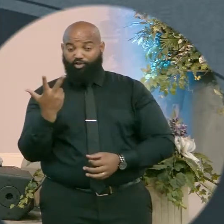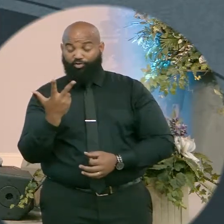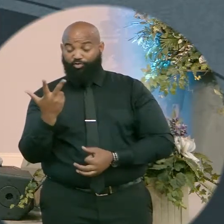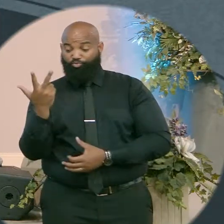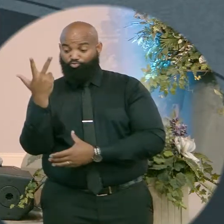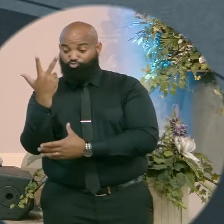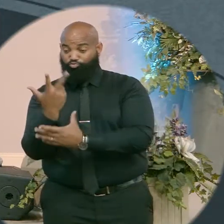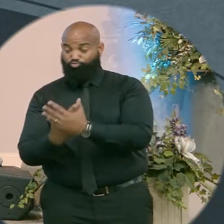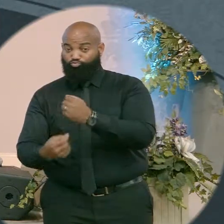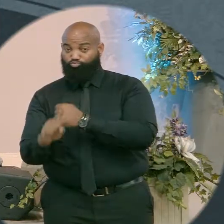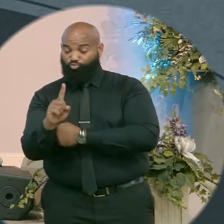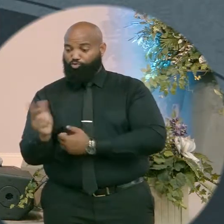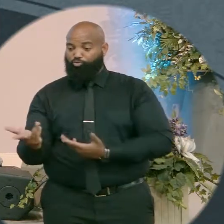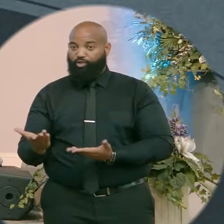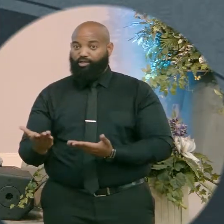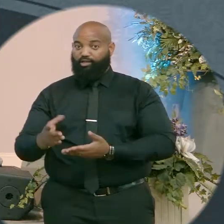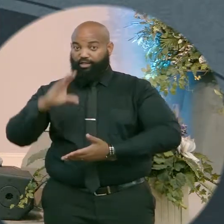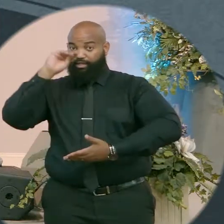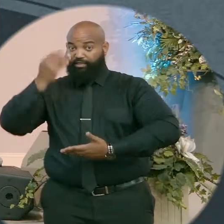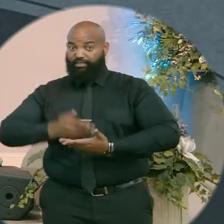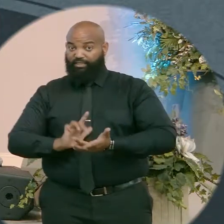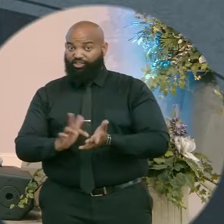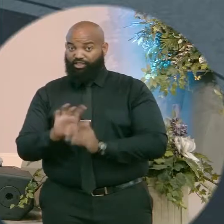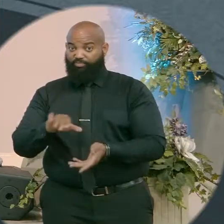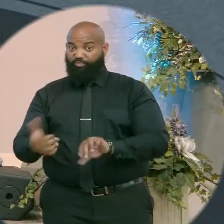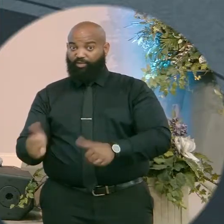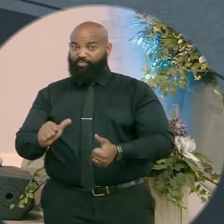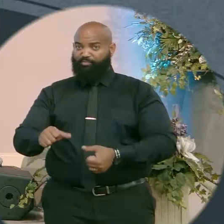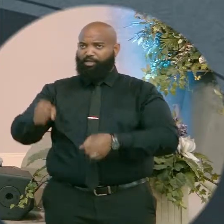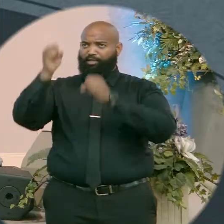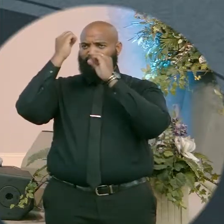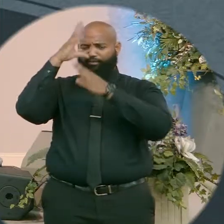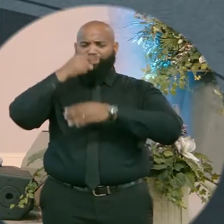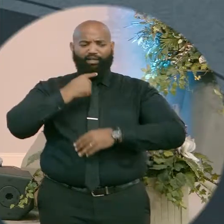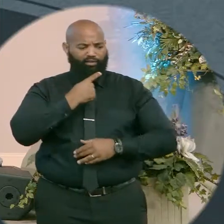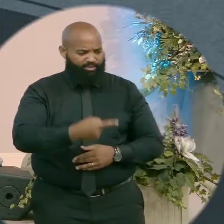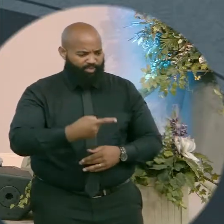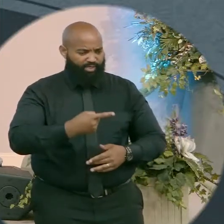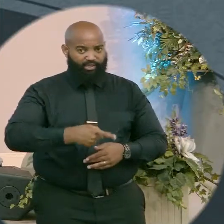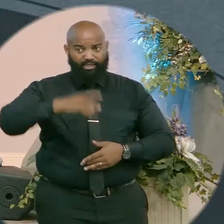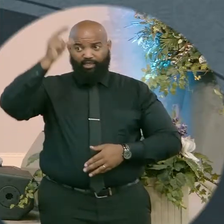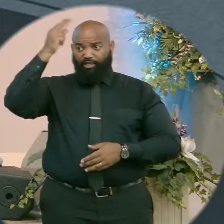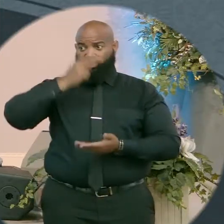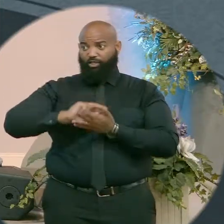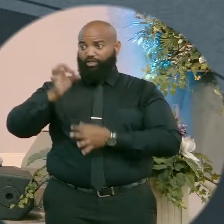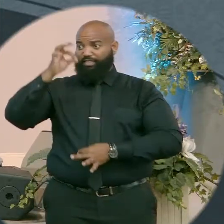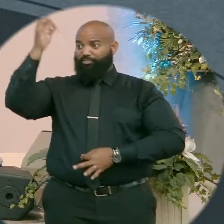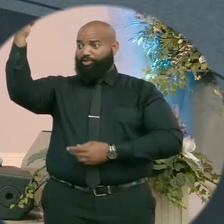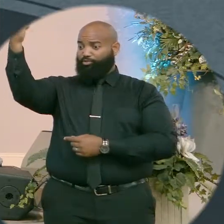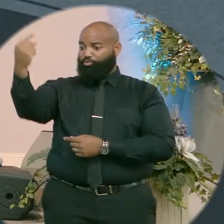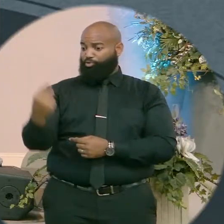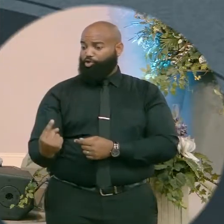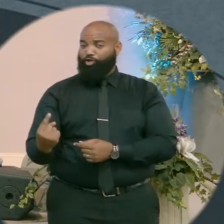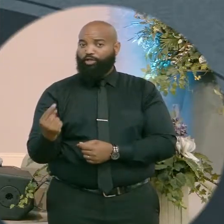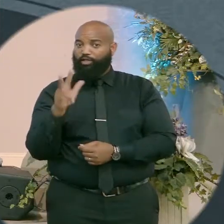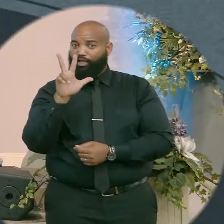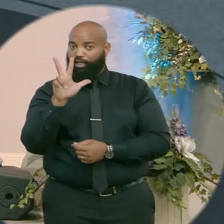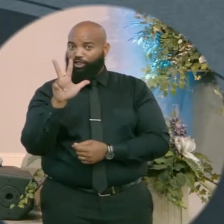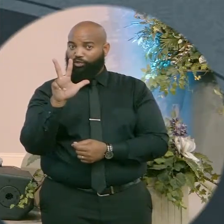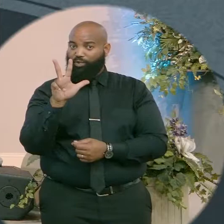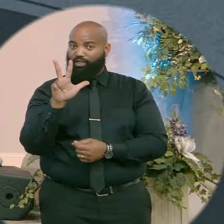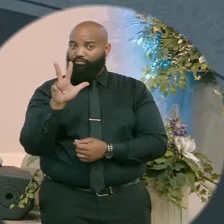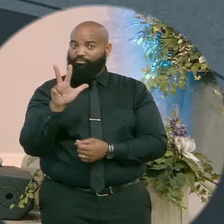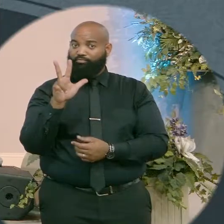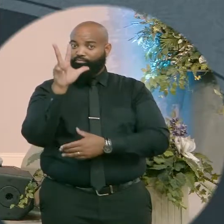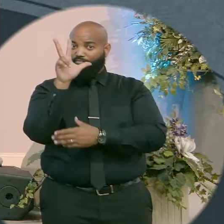text. You see the son being baptized. The father is speaking and the spirit is descending. That is your Trinity. You